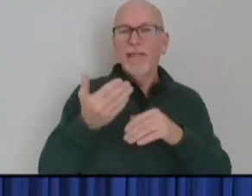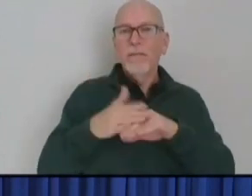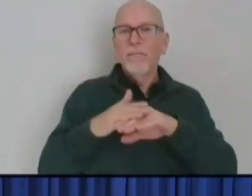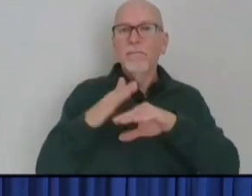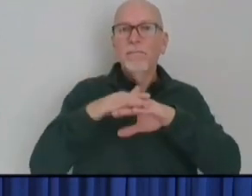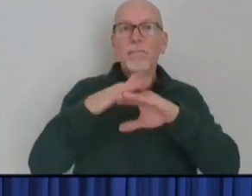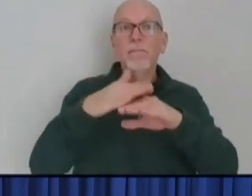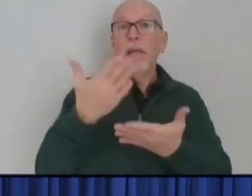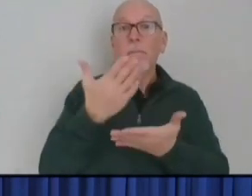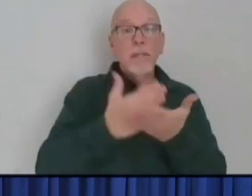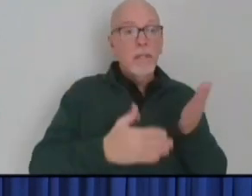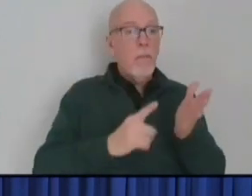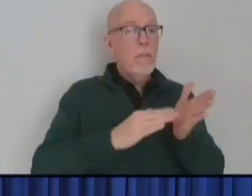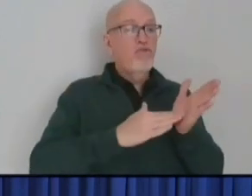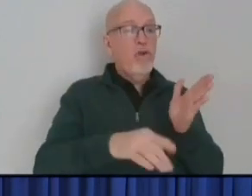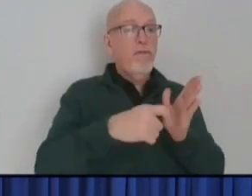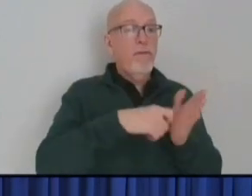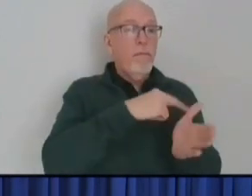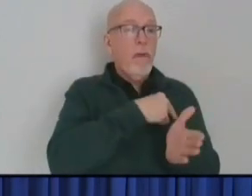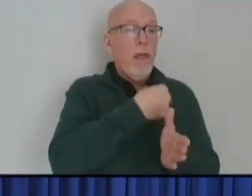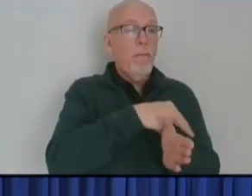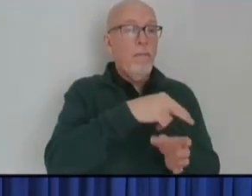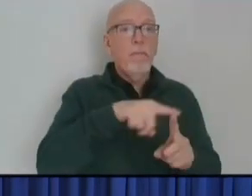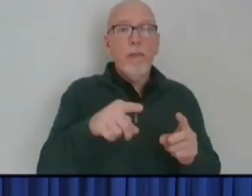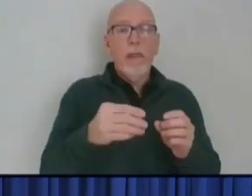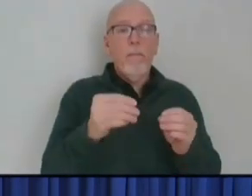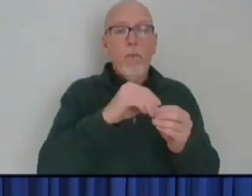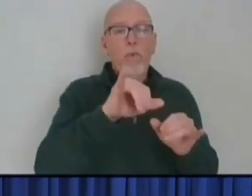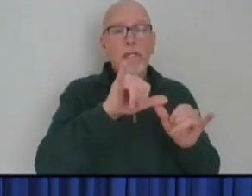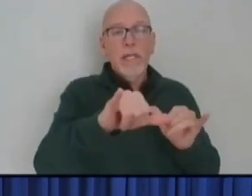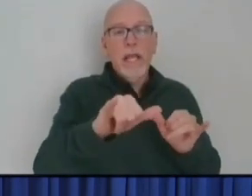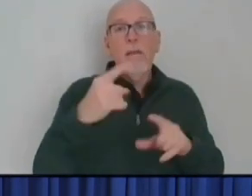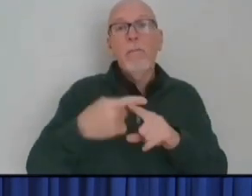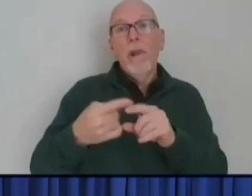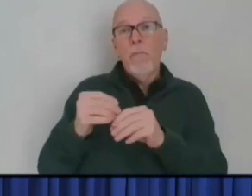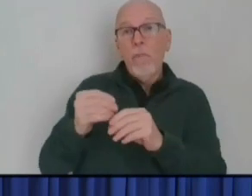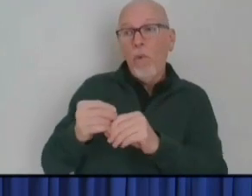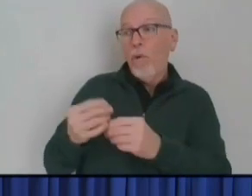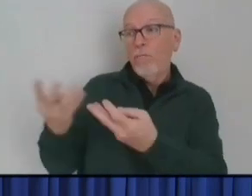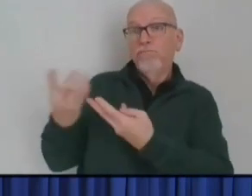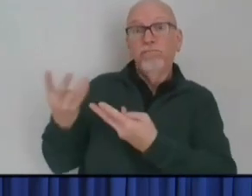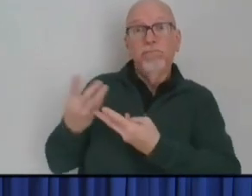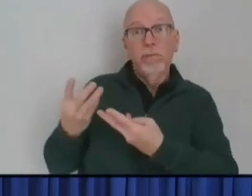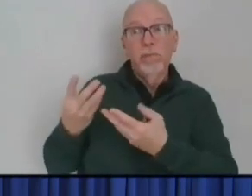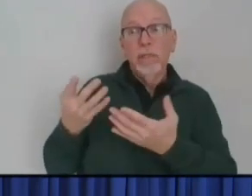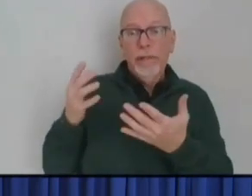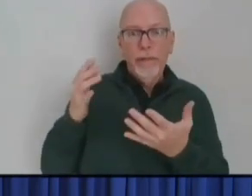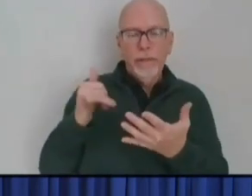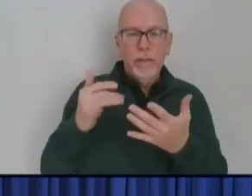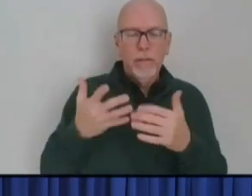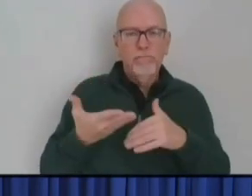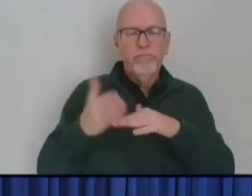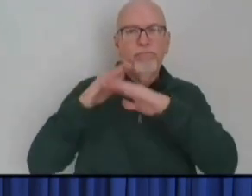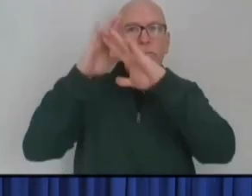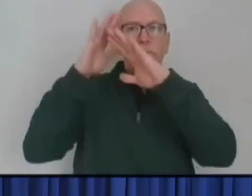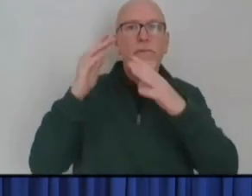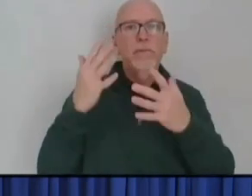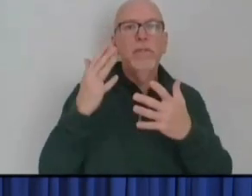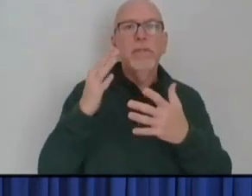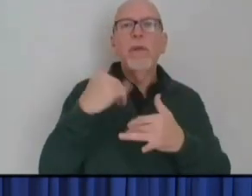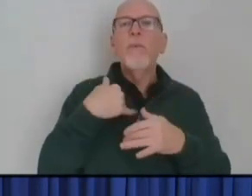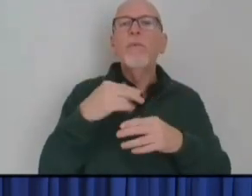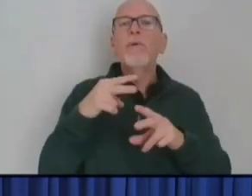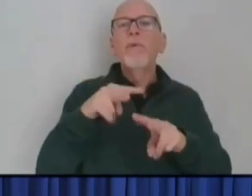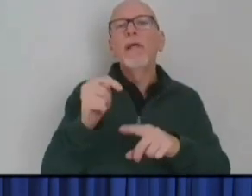getting out of the discharge, what is the total? And that's why we track that 7-day or 14-day number.